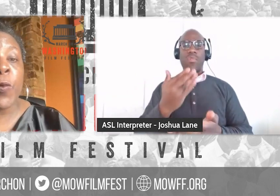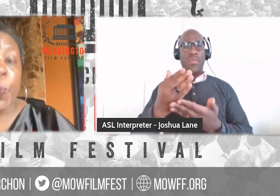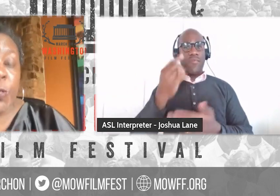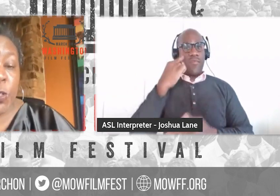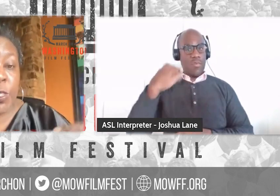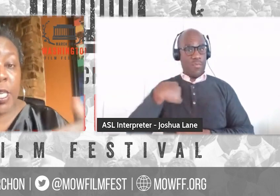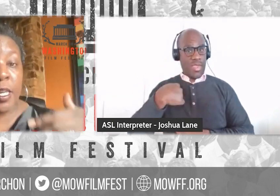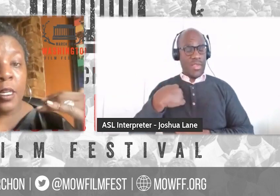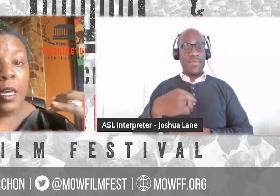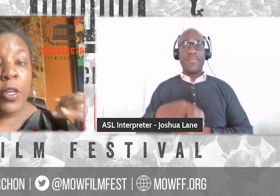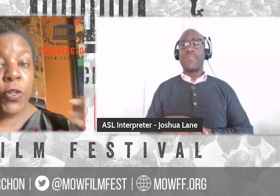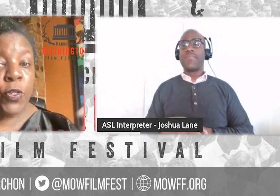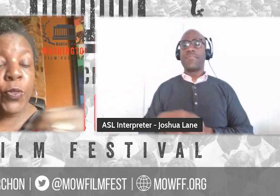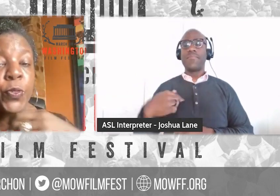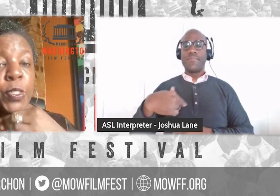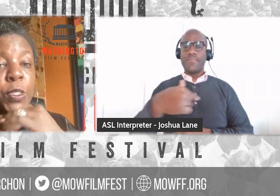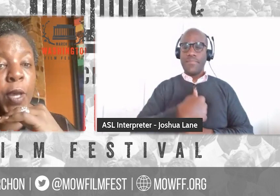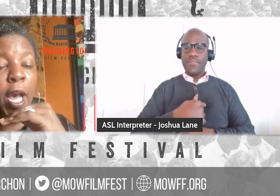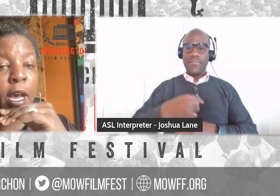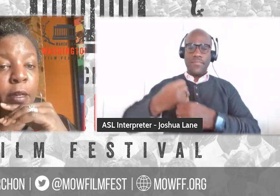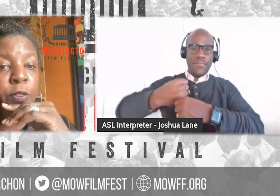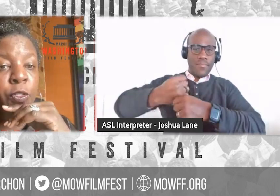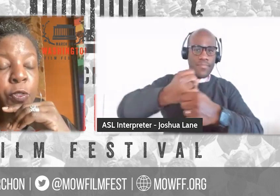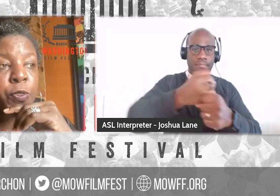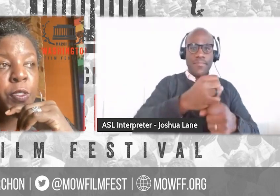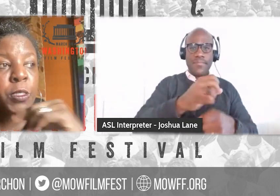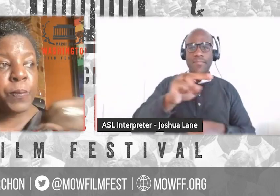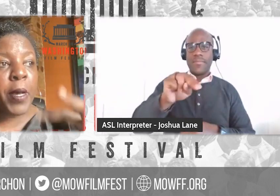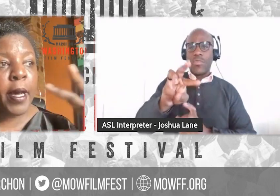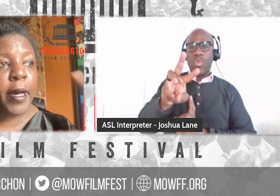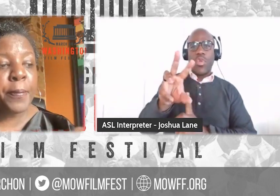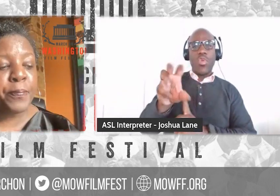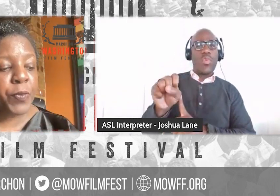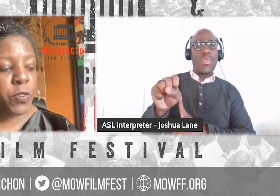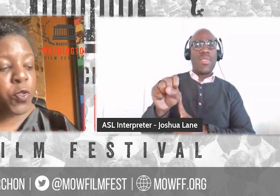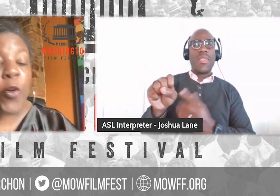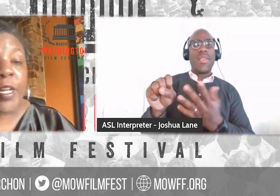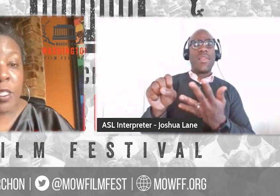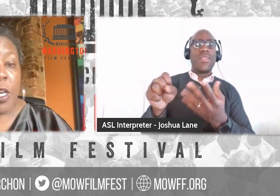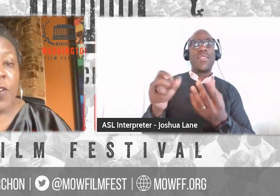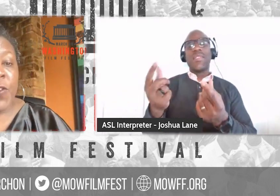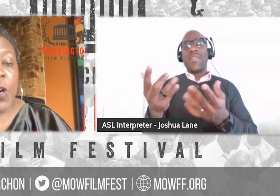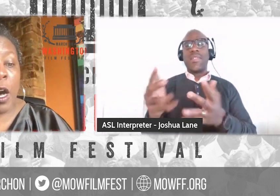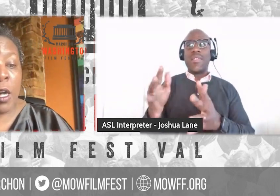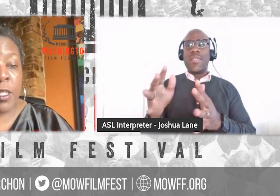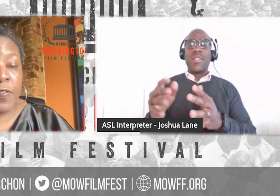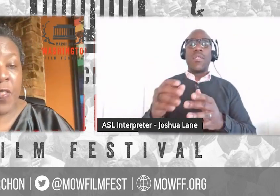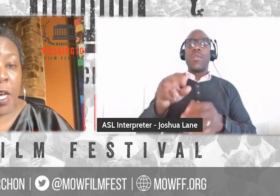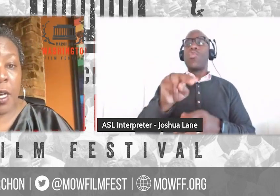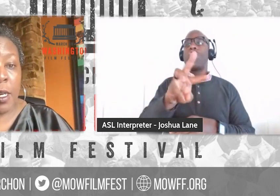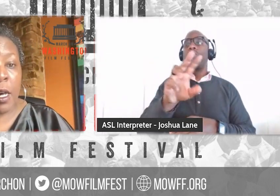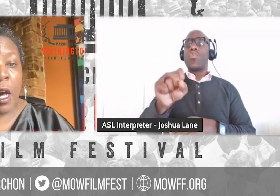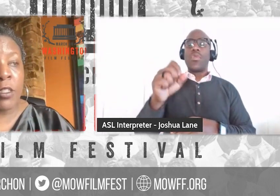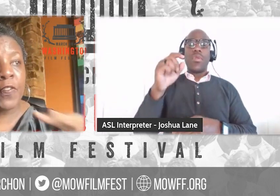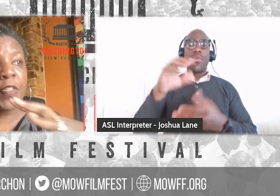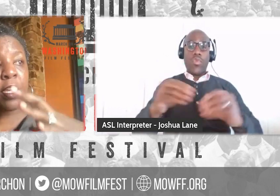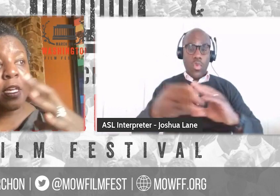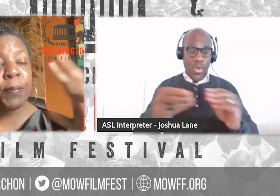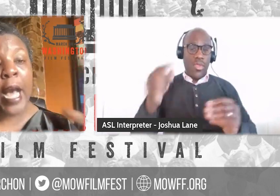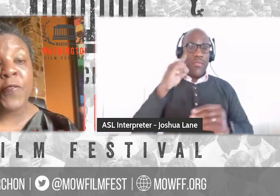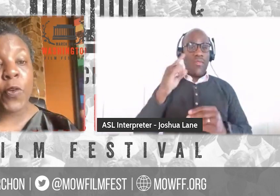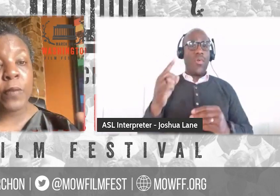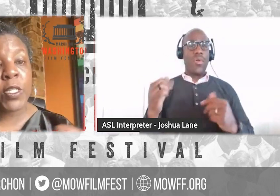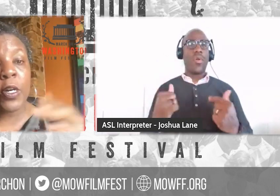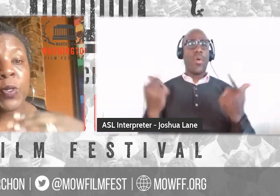we were producing news, uh, news, um, stories for all of the, all of